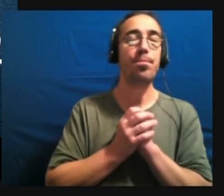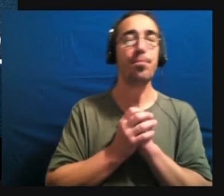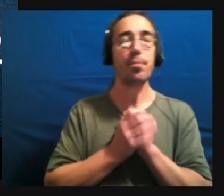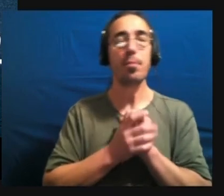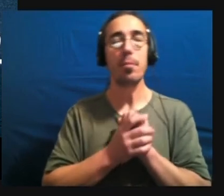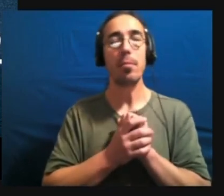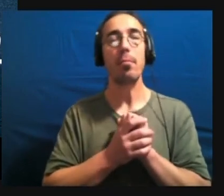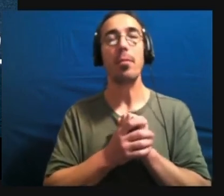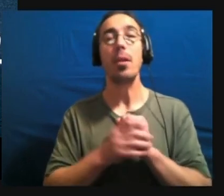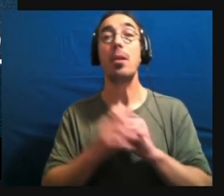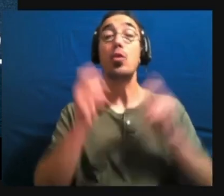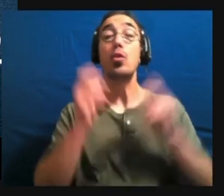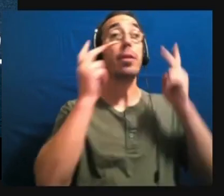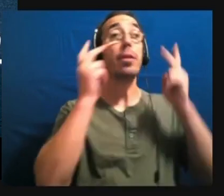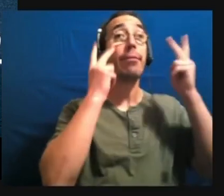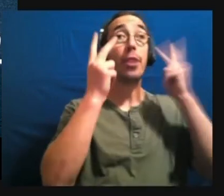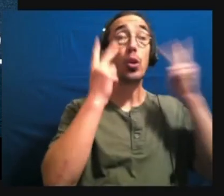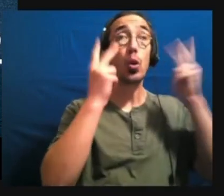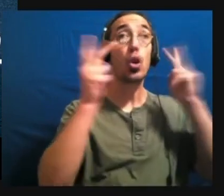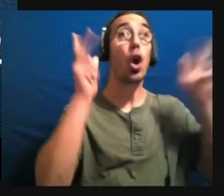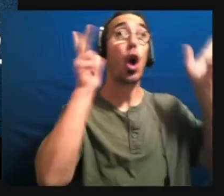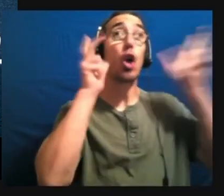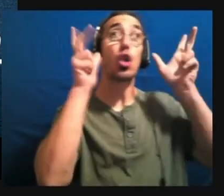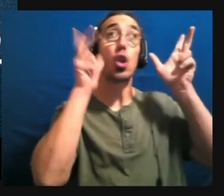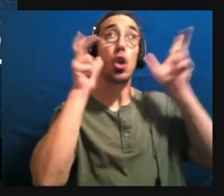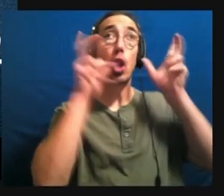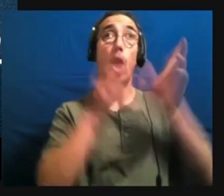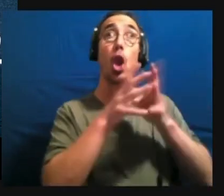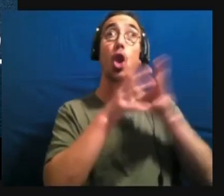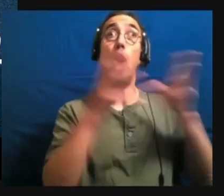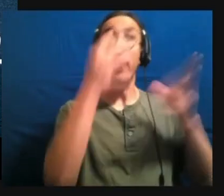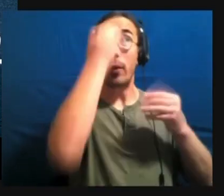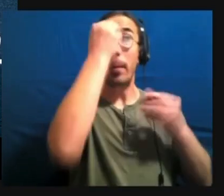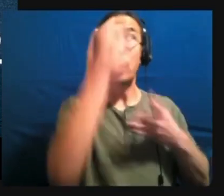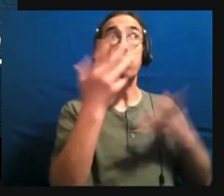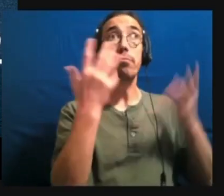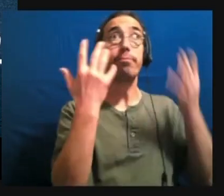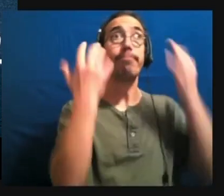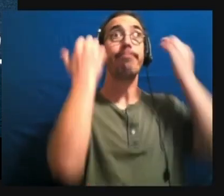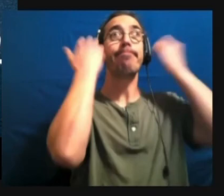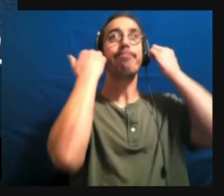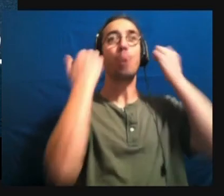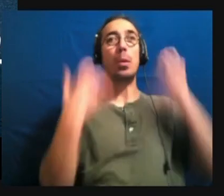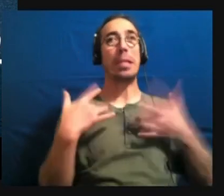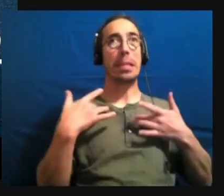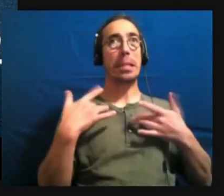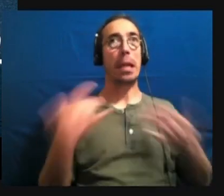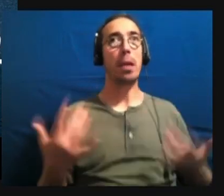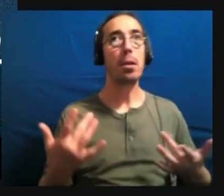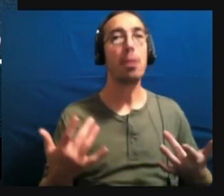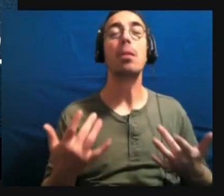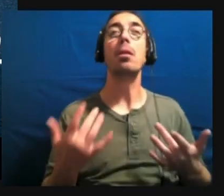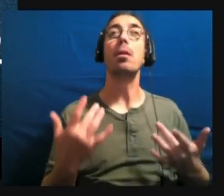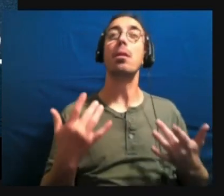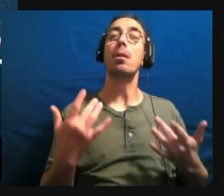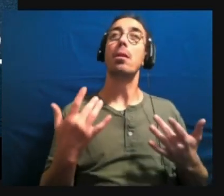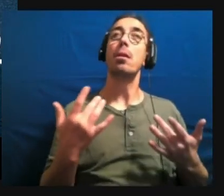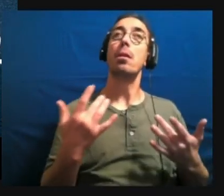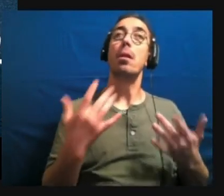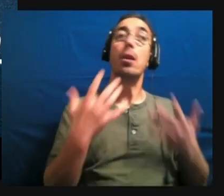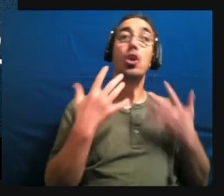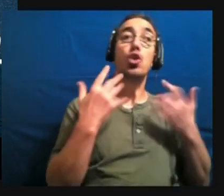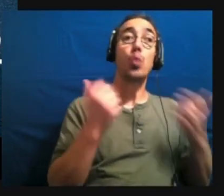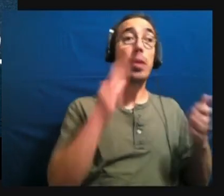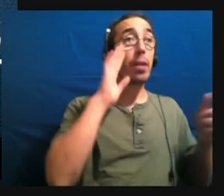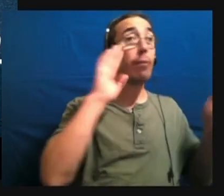auditory perception because we tend to take in a lot of data. We tend to be, you know, have a strength in the area of